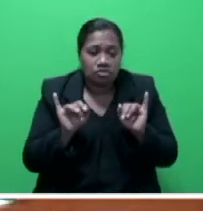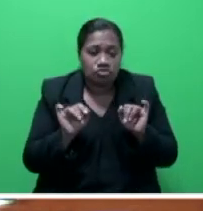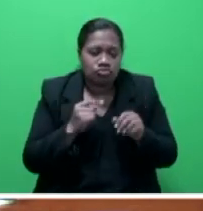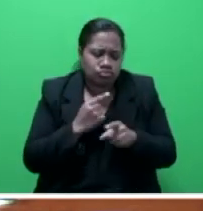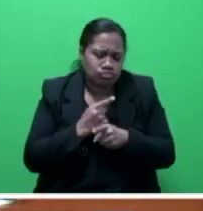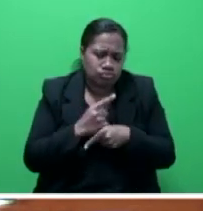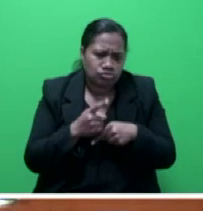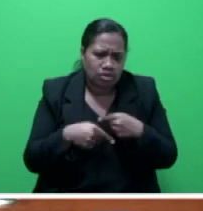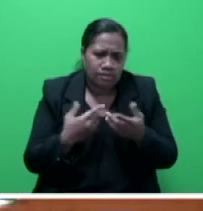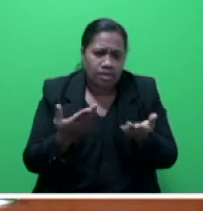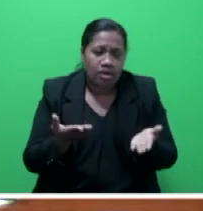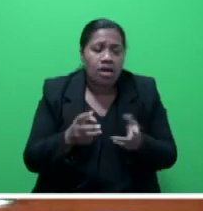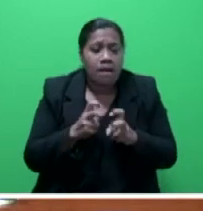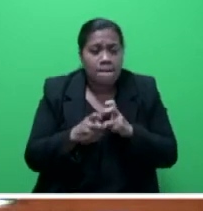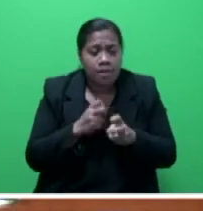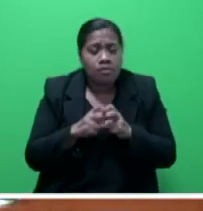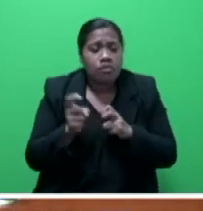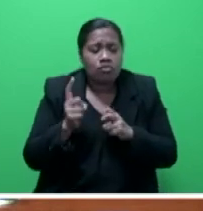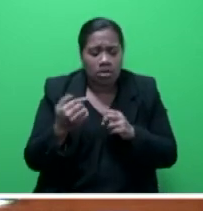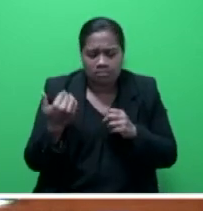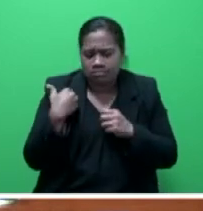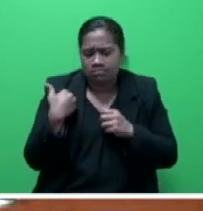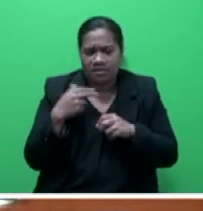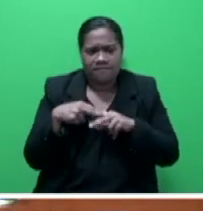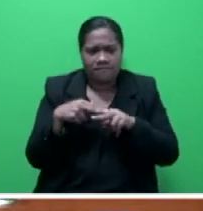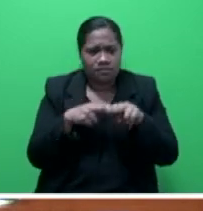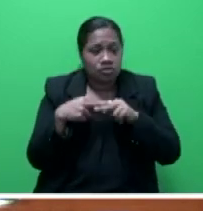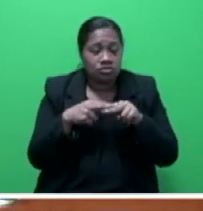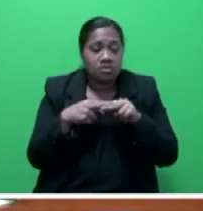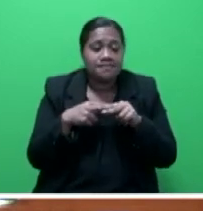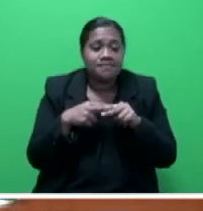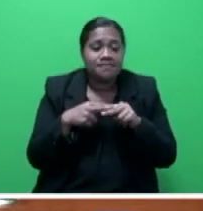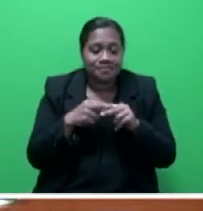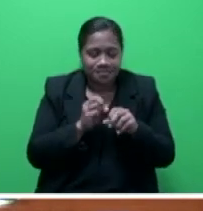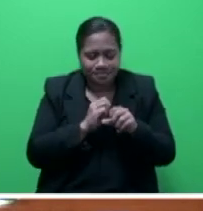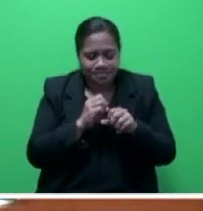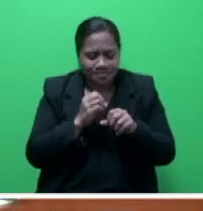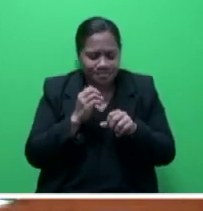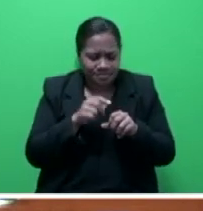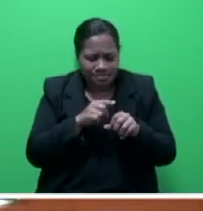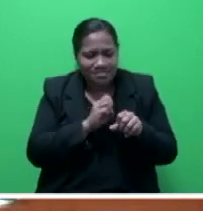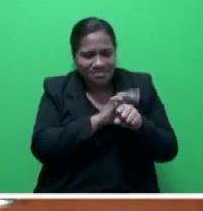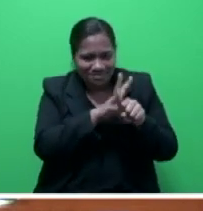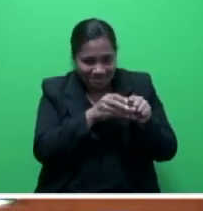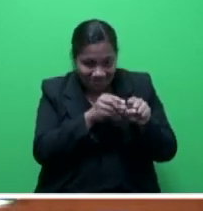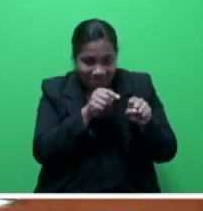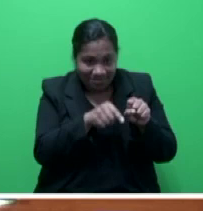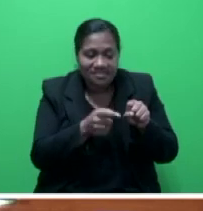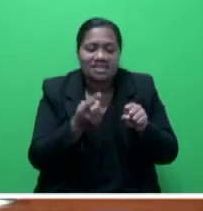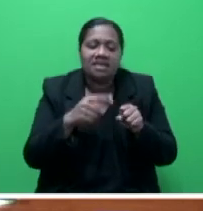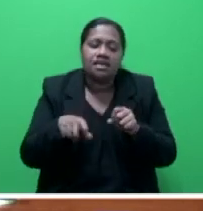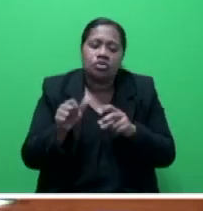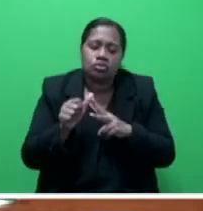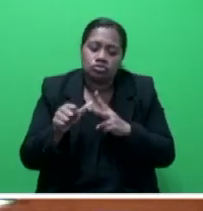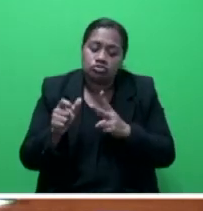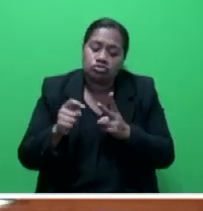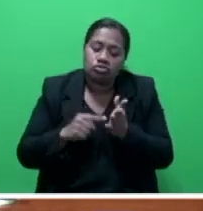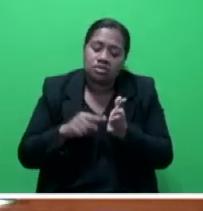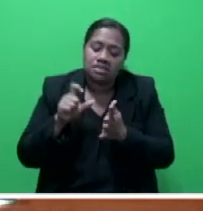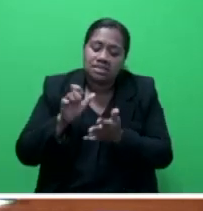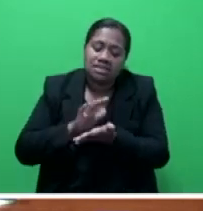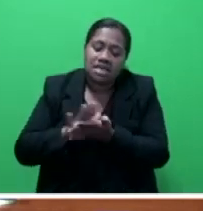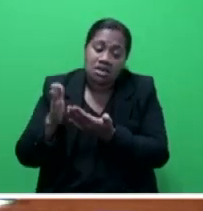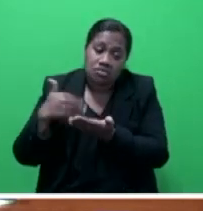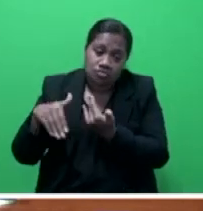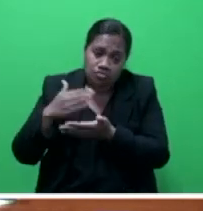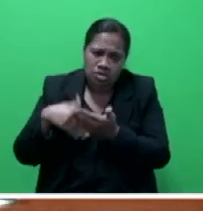the problems that affected Fiji in terms of COVID-19 pandemic and also in terms of T.C. Harrow. So it's